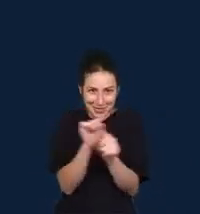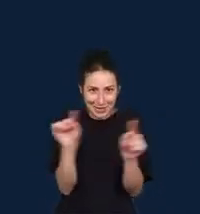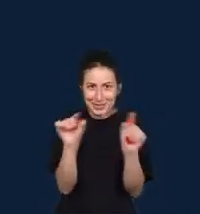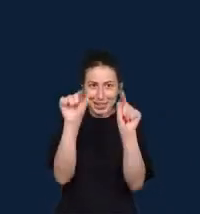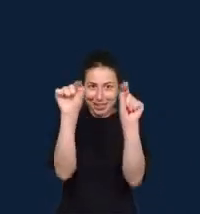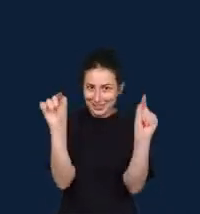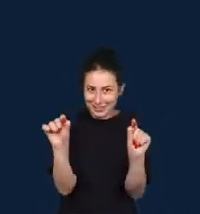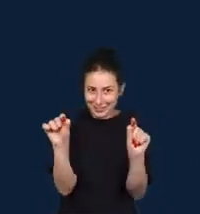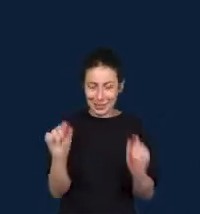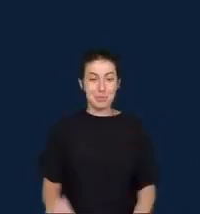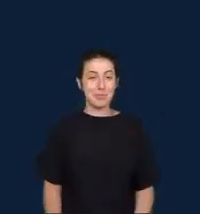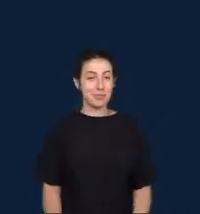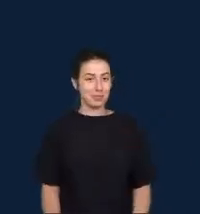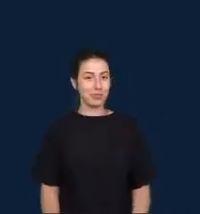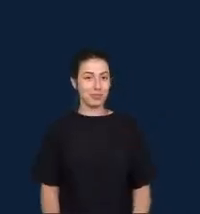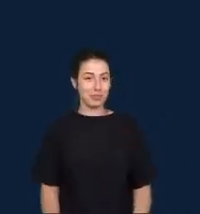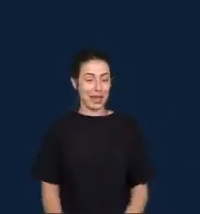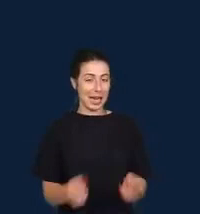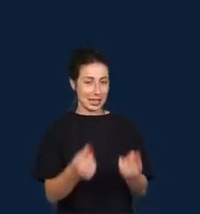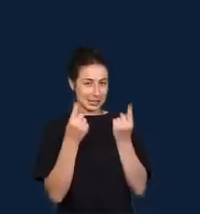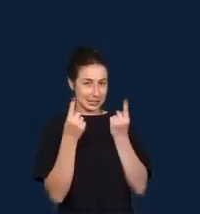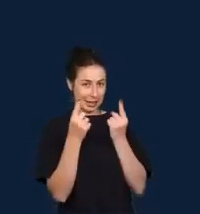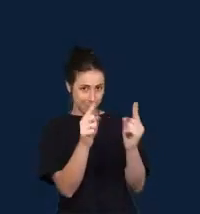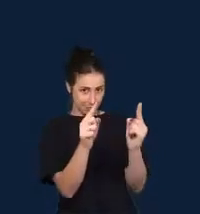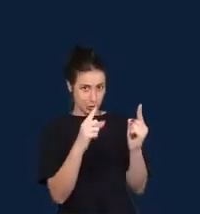for whom, and in whose interests.